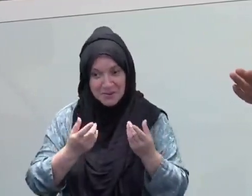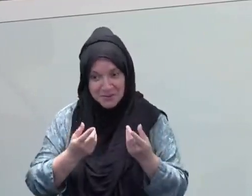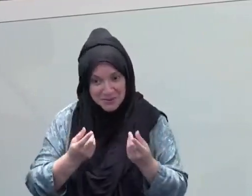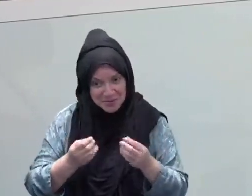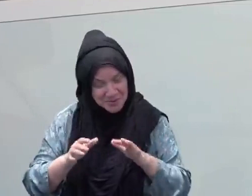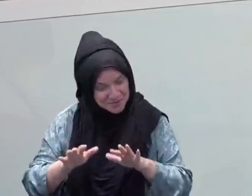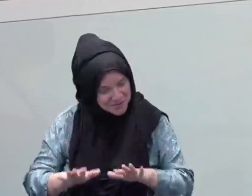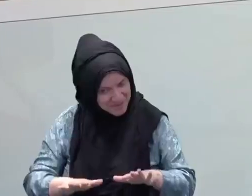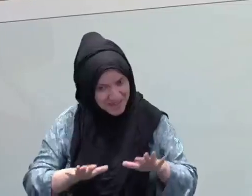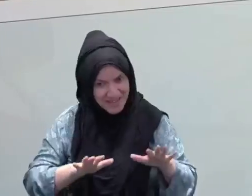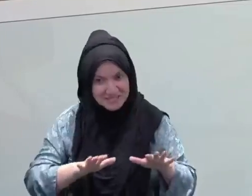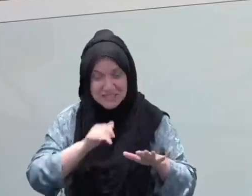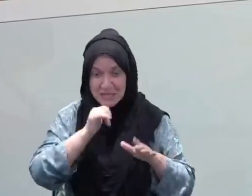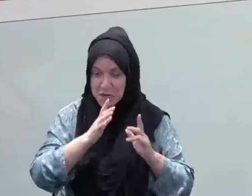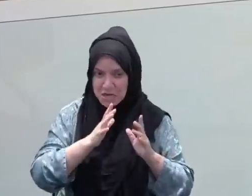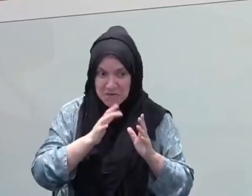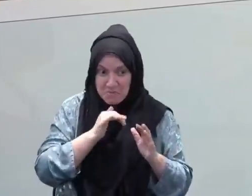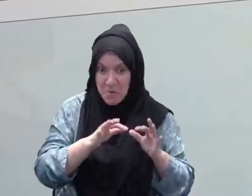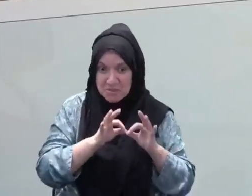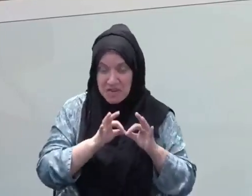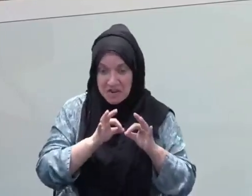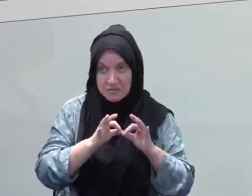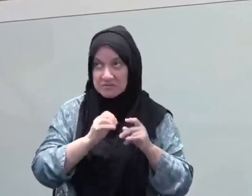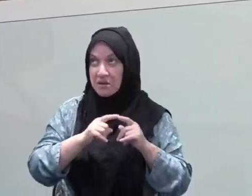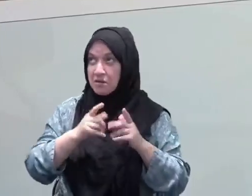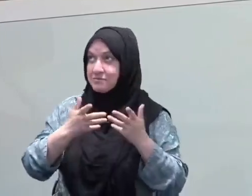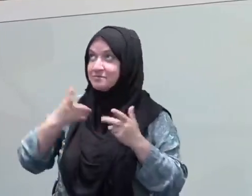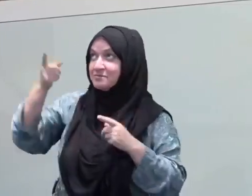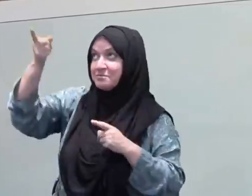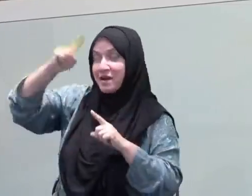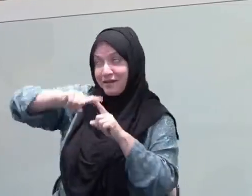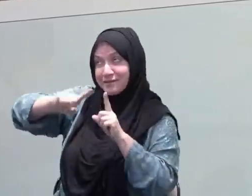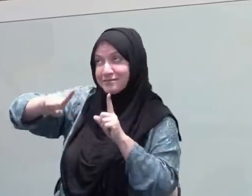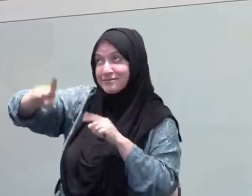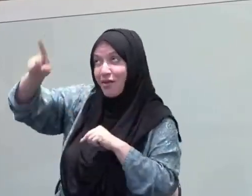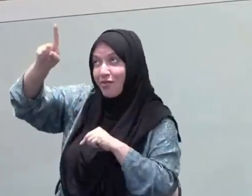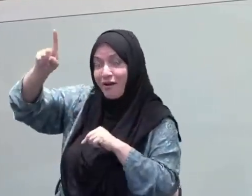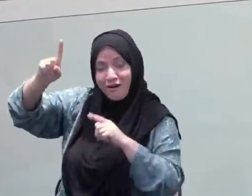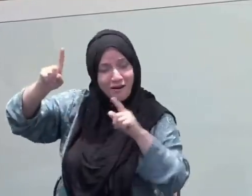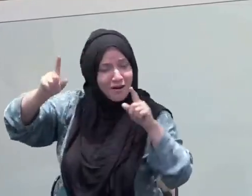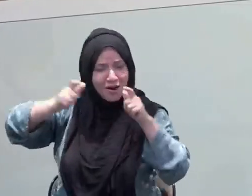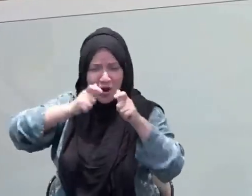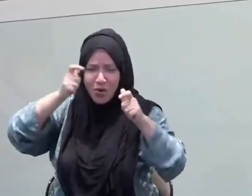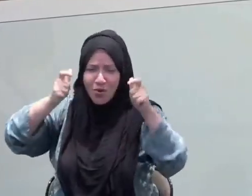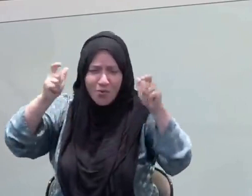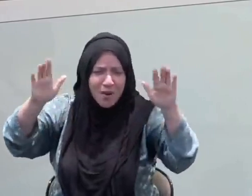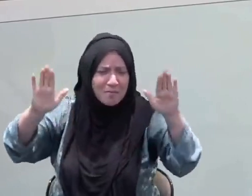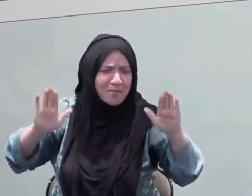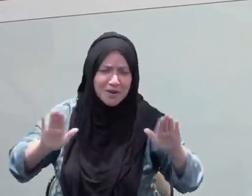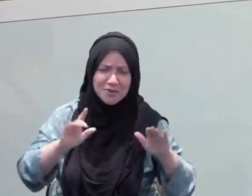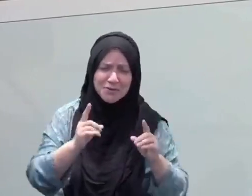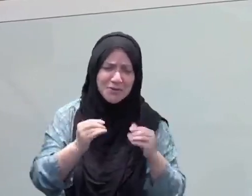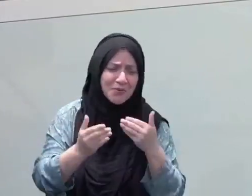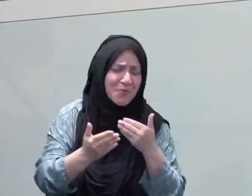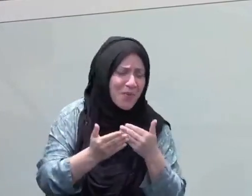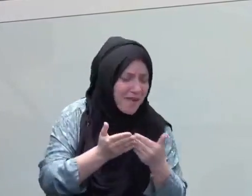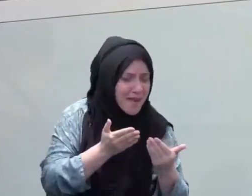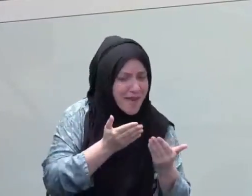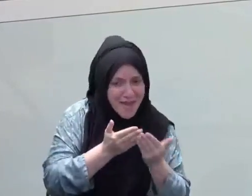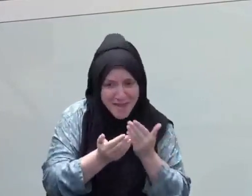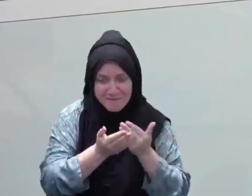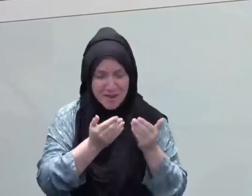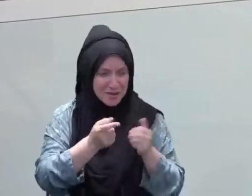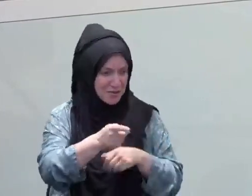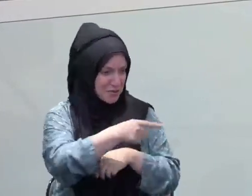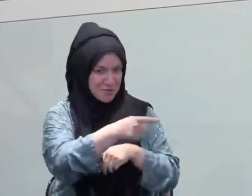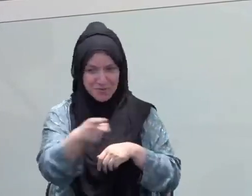It's Allahu Akbar. Ramadan is here. Let me do what I can. Let me pace myself now that the month